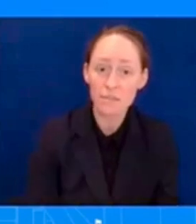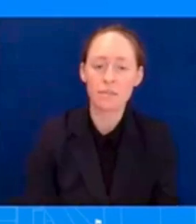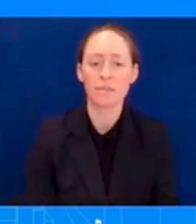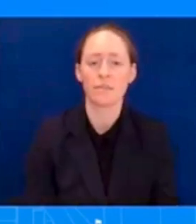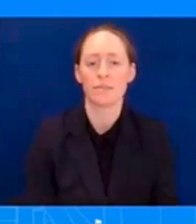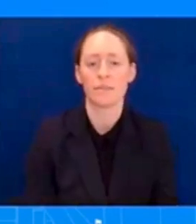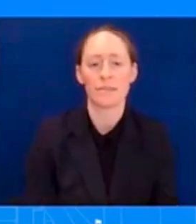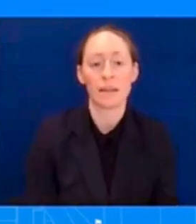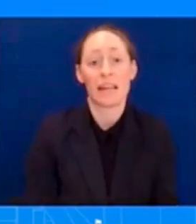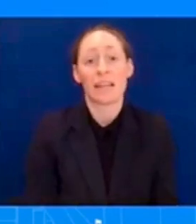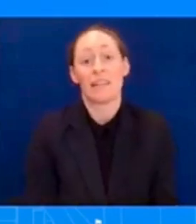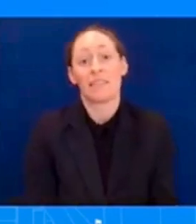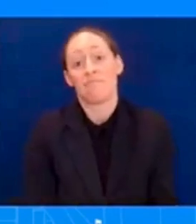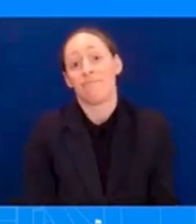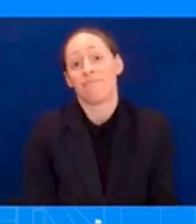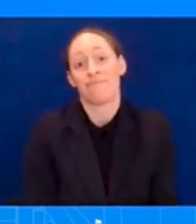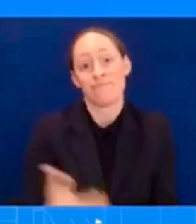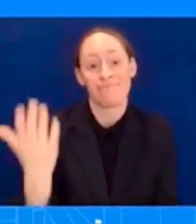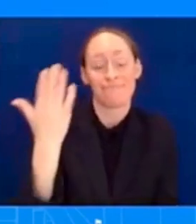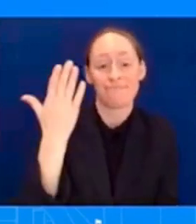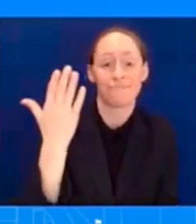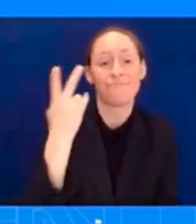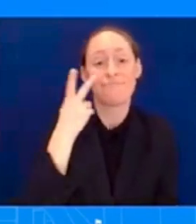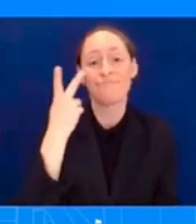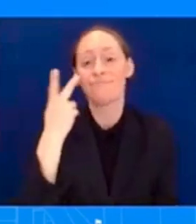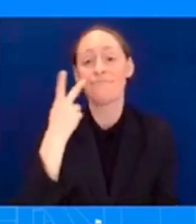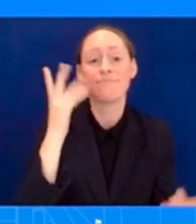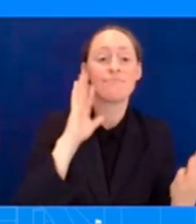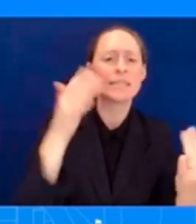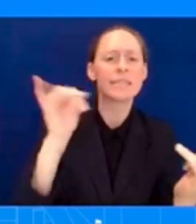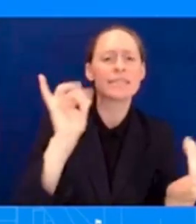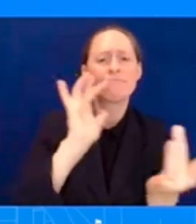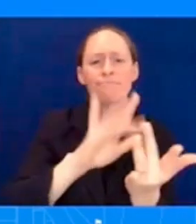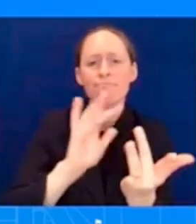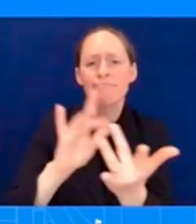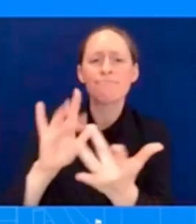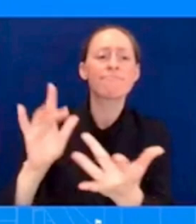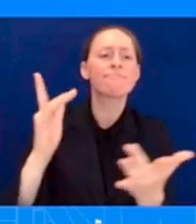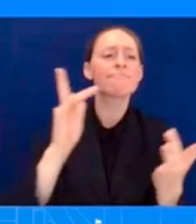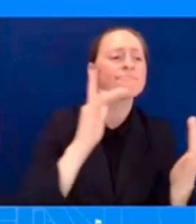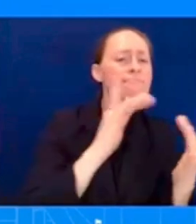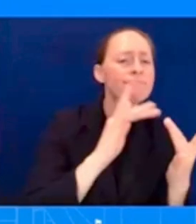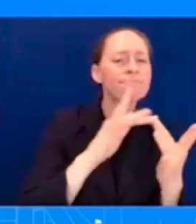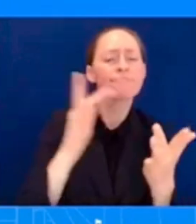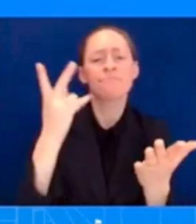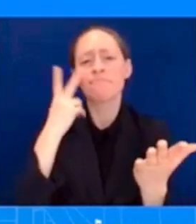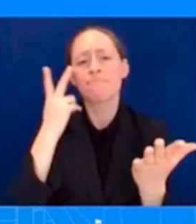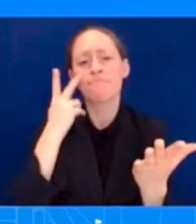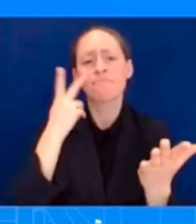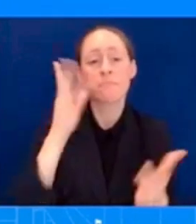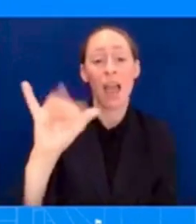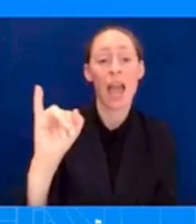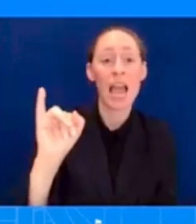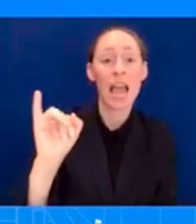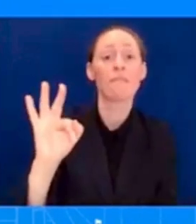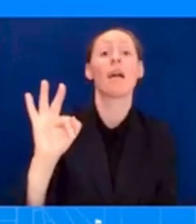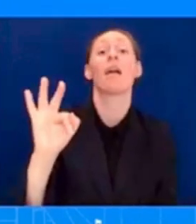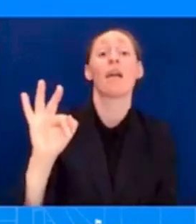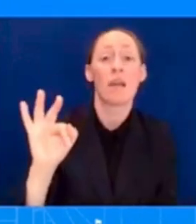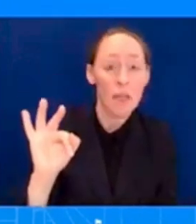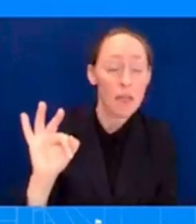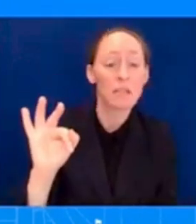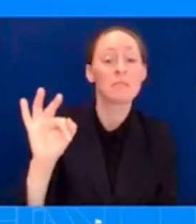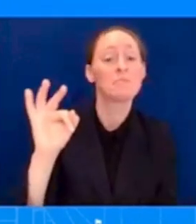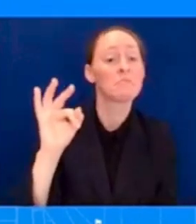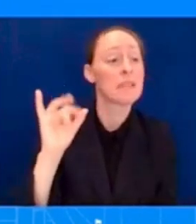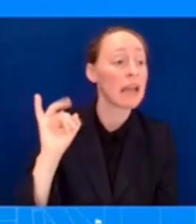certainly the Governor in Hawaii, on what the opportunities might be, what that may look like for a trip. But right now, we just